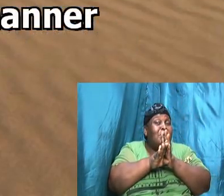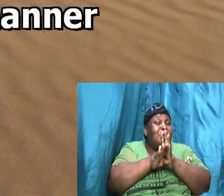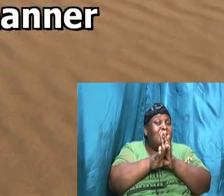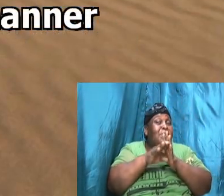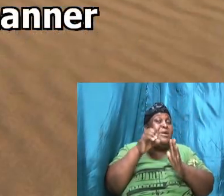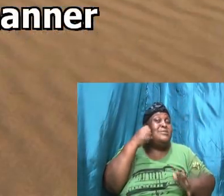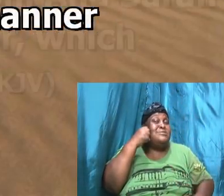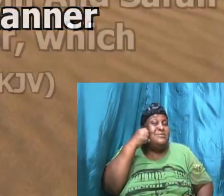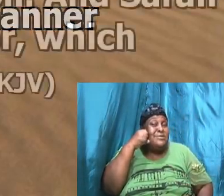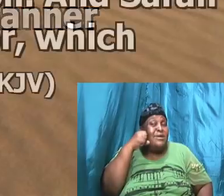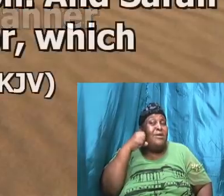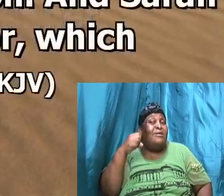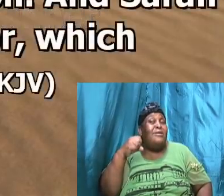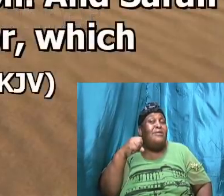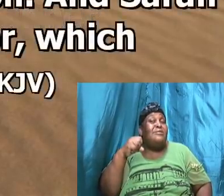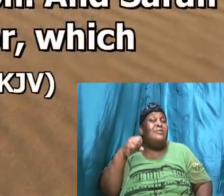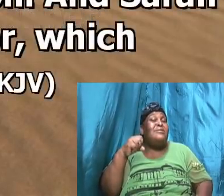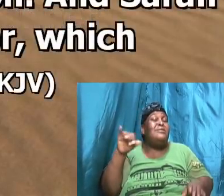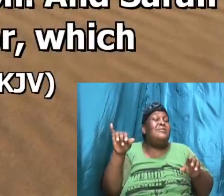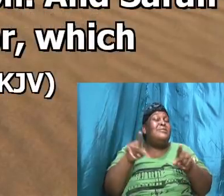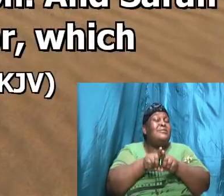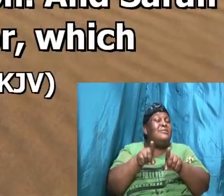also laughed